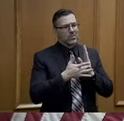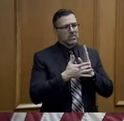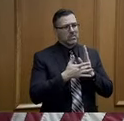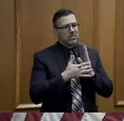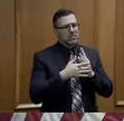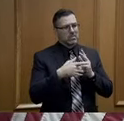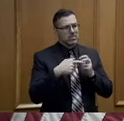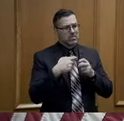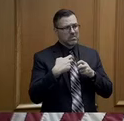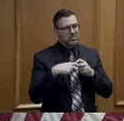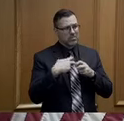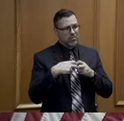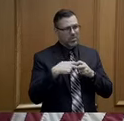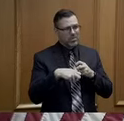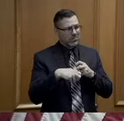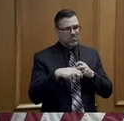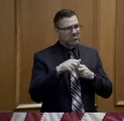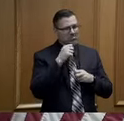Eric don't think he's there.